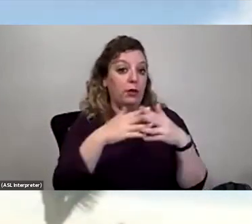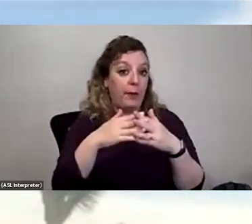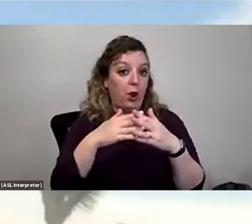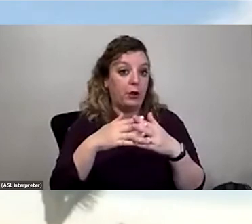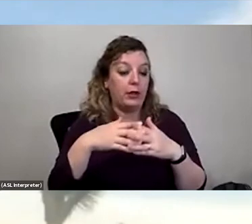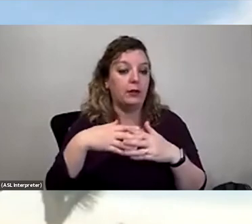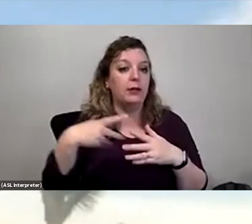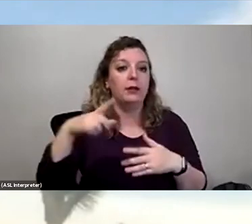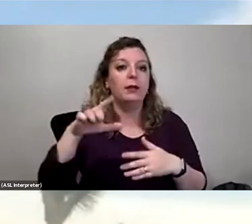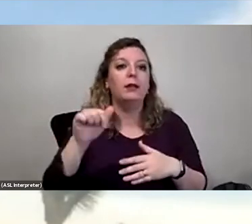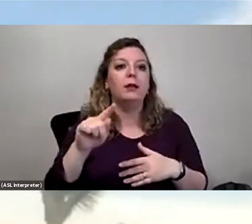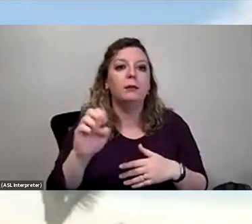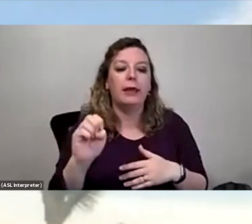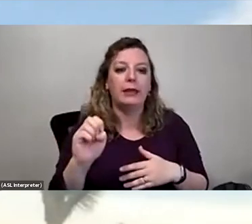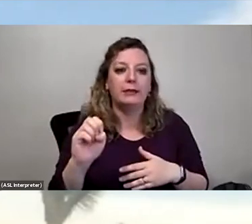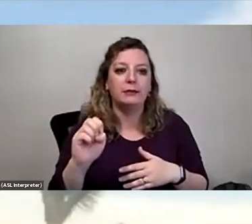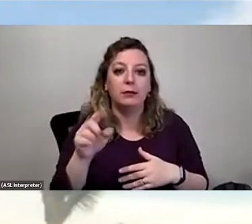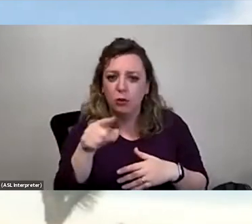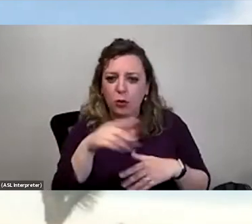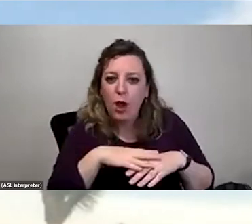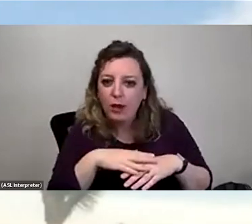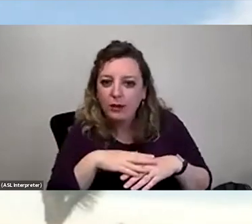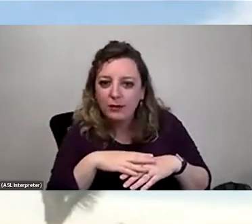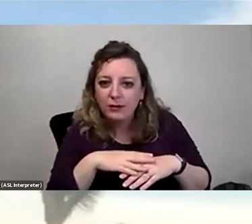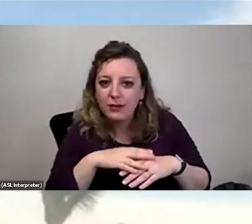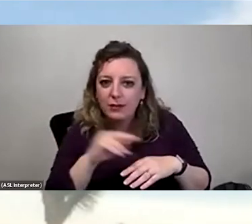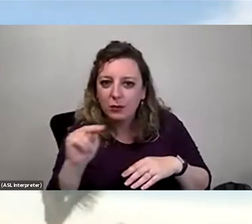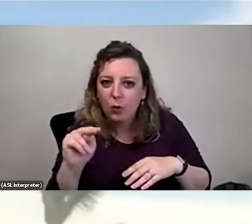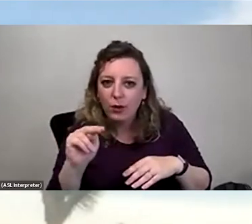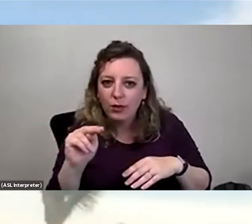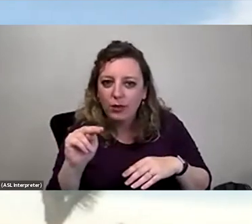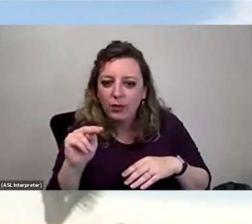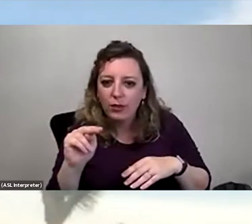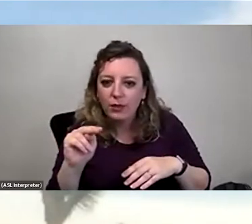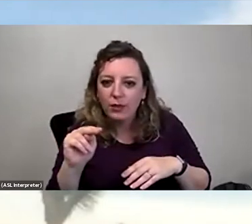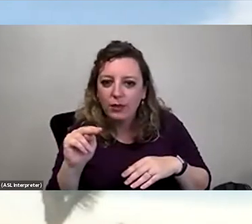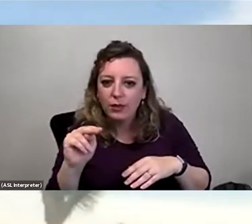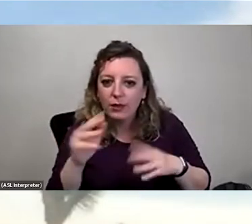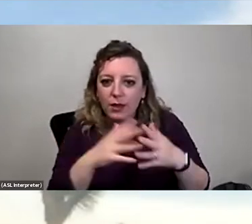here. What, what, what plate are you guys on? Are you on the North American plate? Are you on the Pacific?